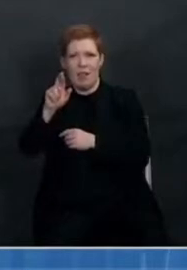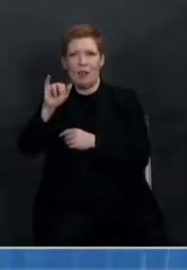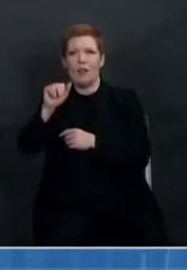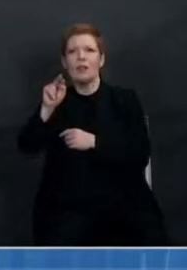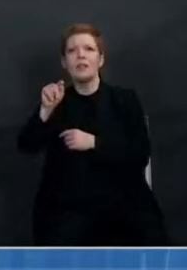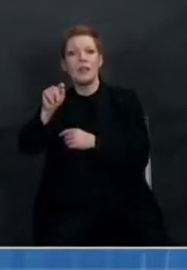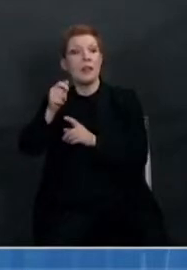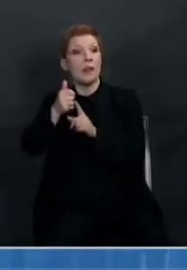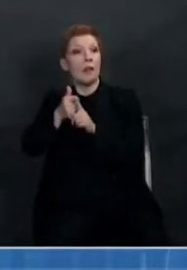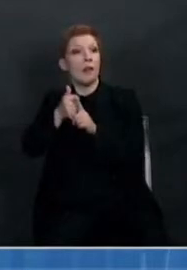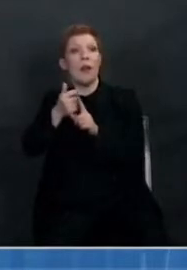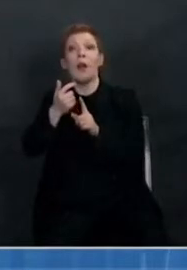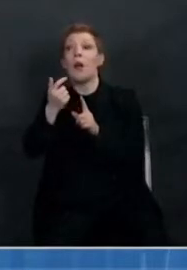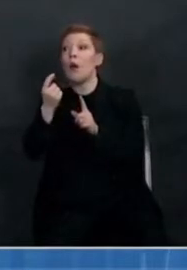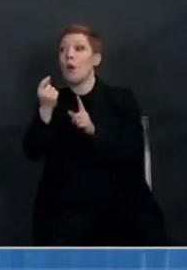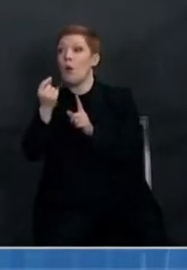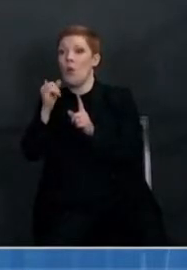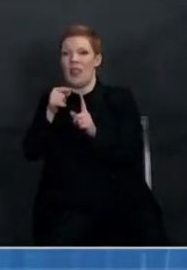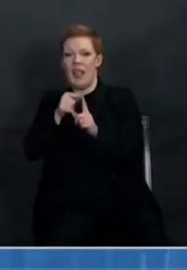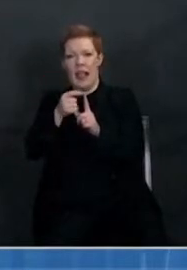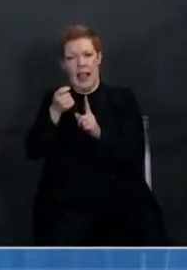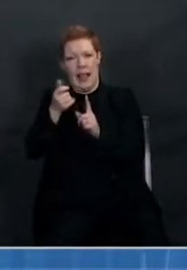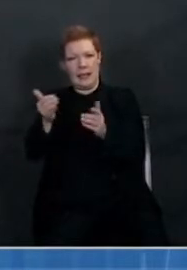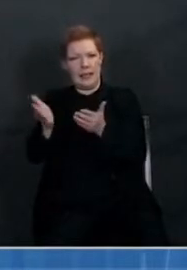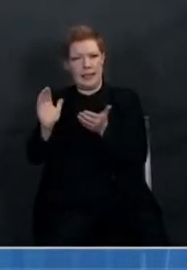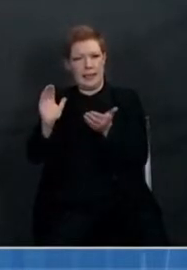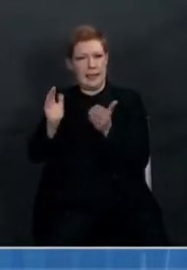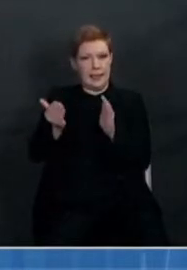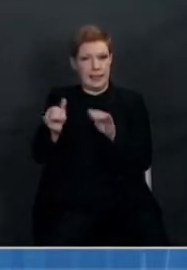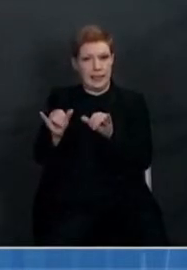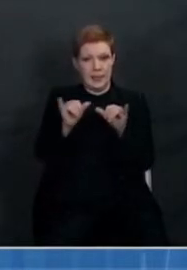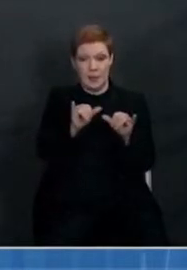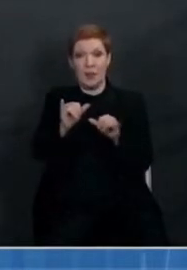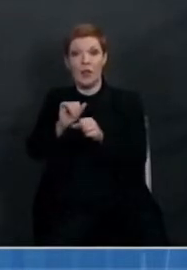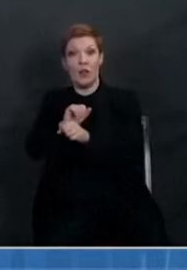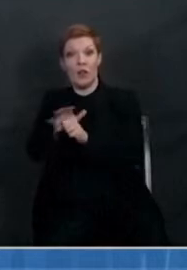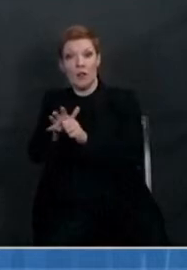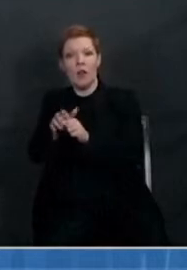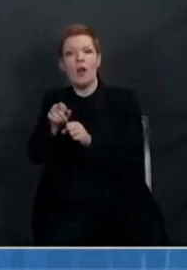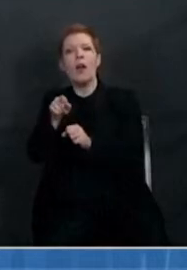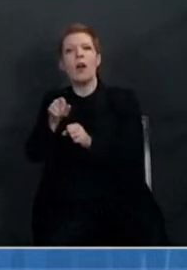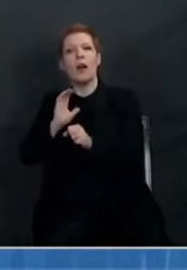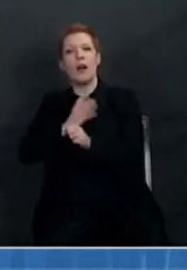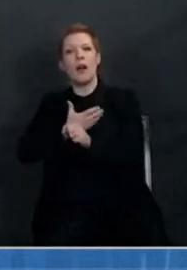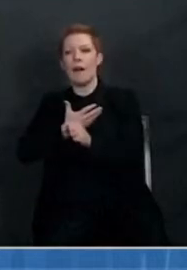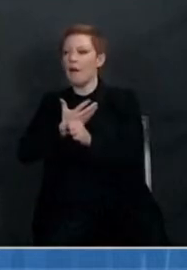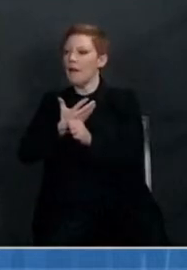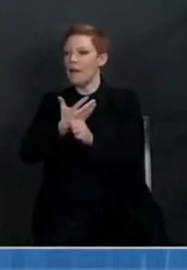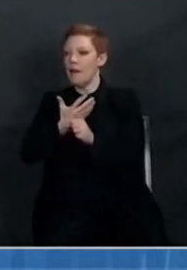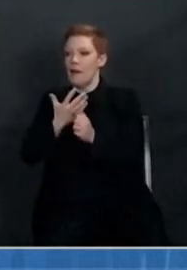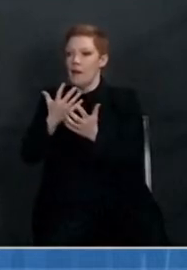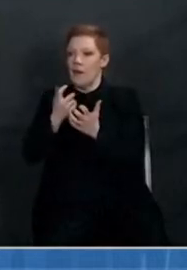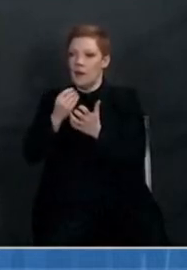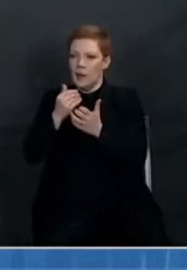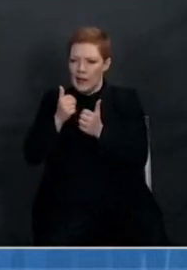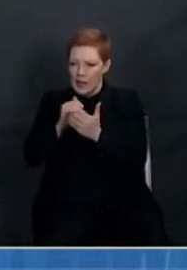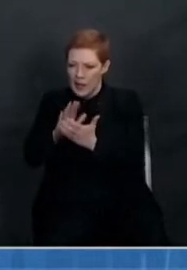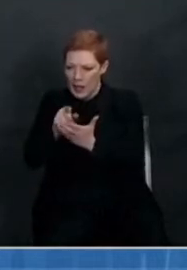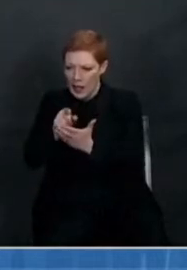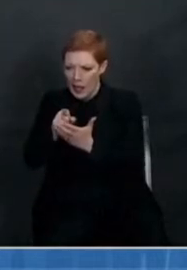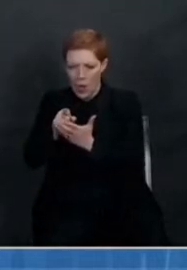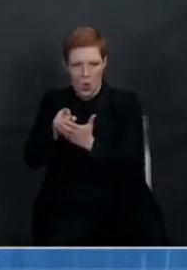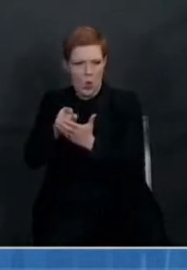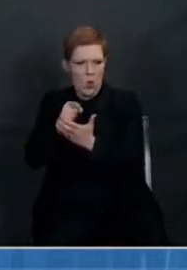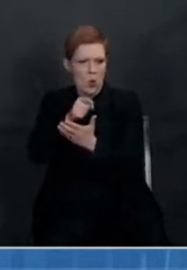variants detected in the United States is likely due, at least in part, to our expanded ability to sequence virus samples.